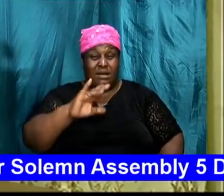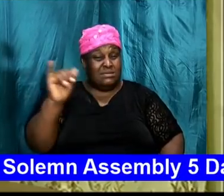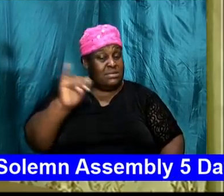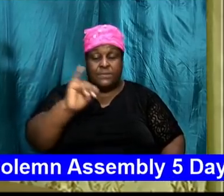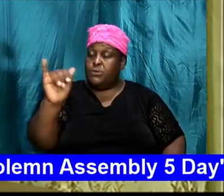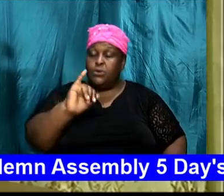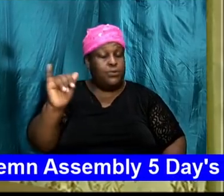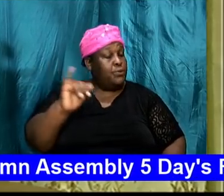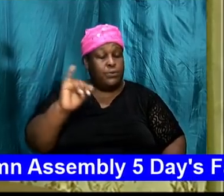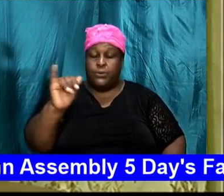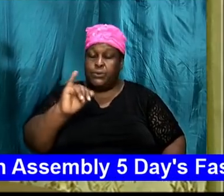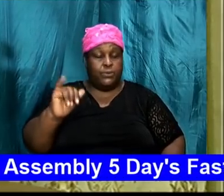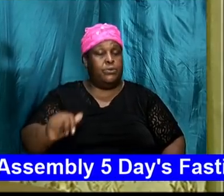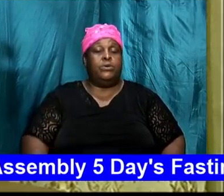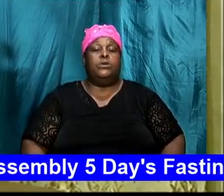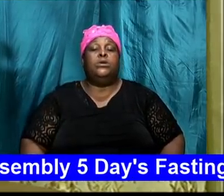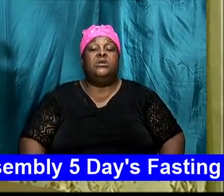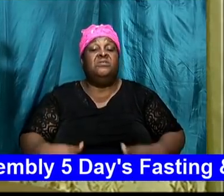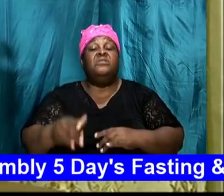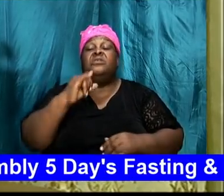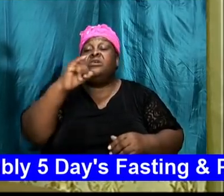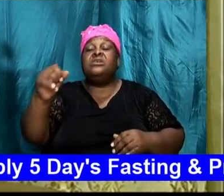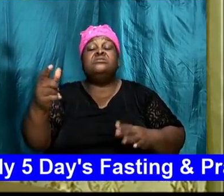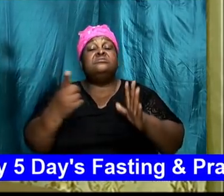that there is a law